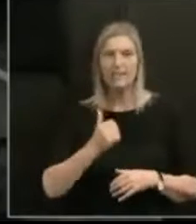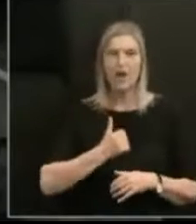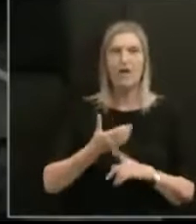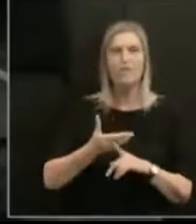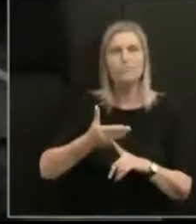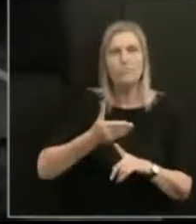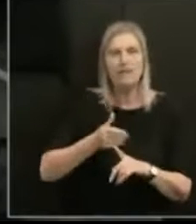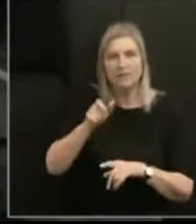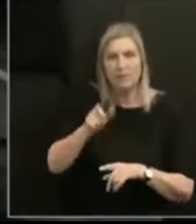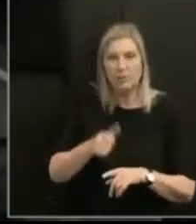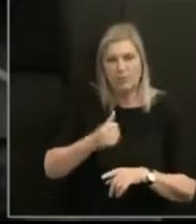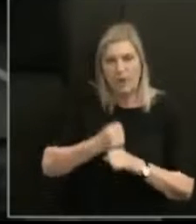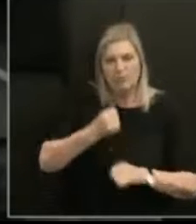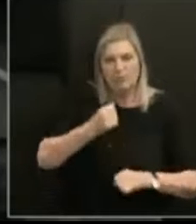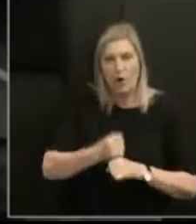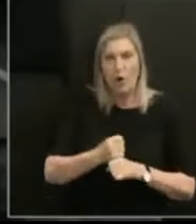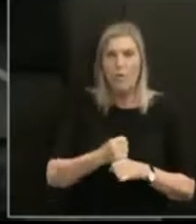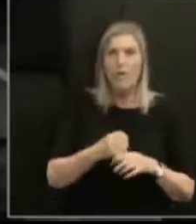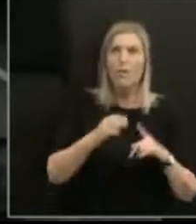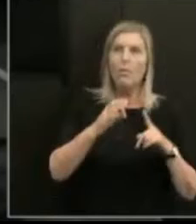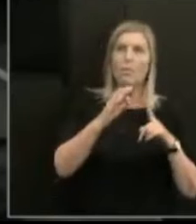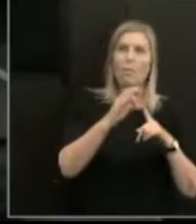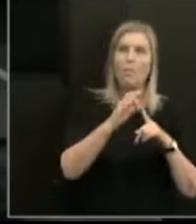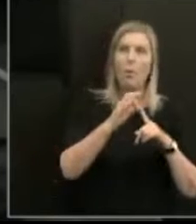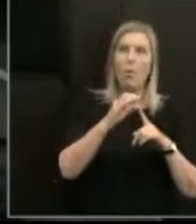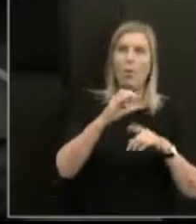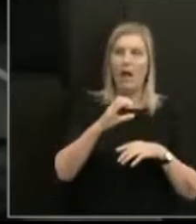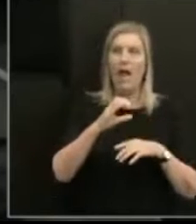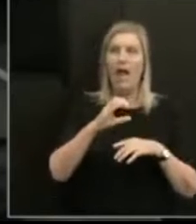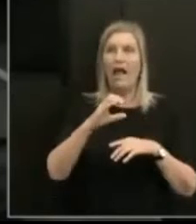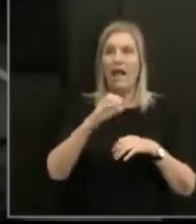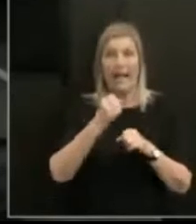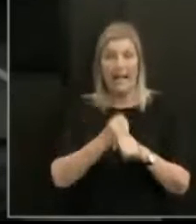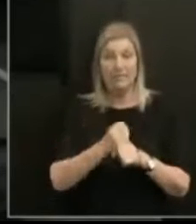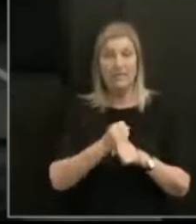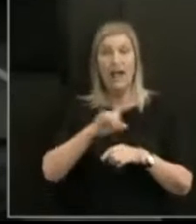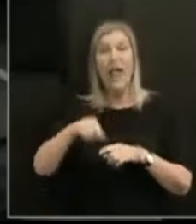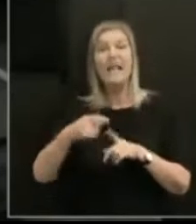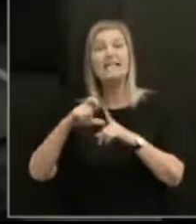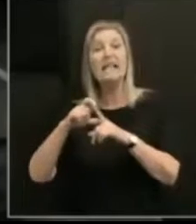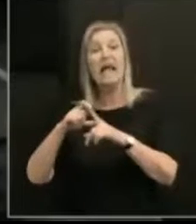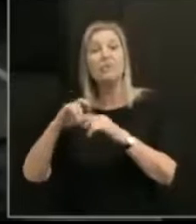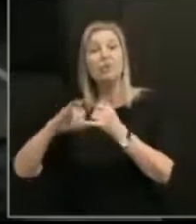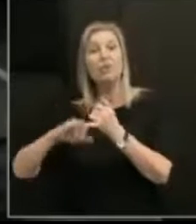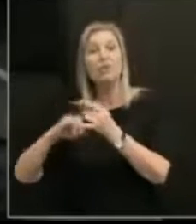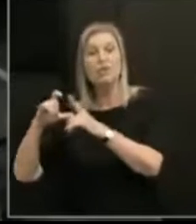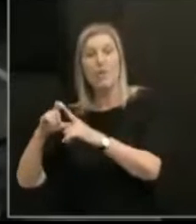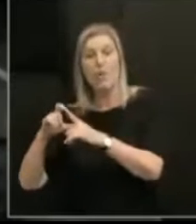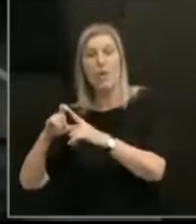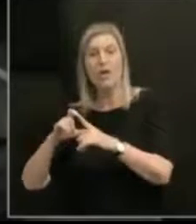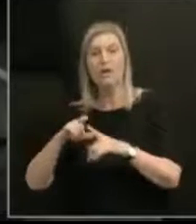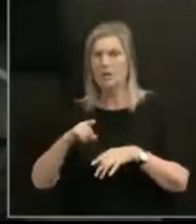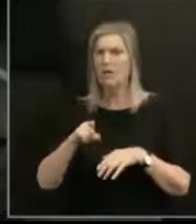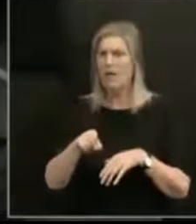Commissioner, Dame Susan DeVoy. They and their teams were instrumental in building the momentum leading